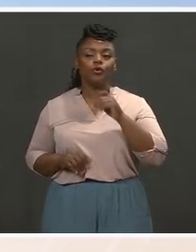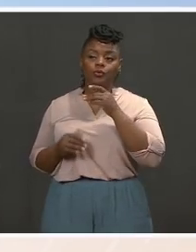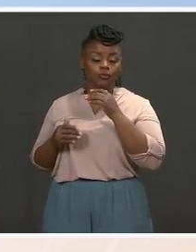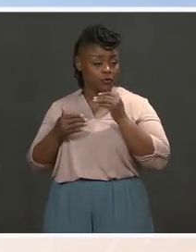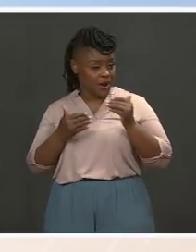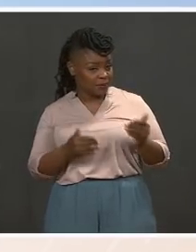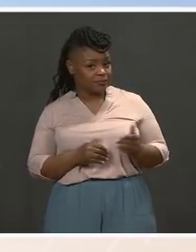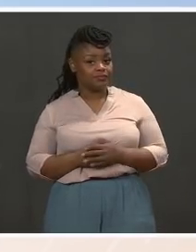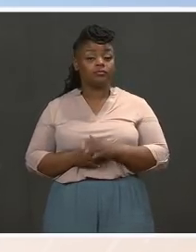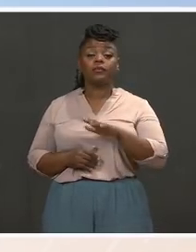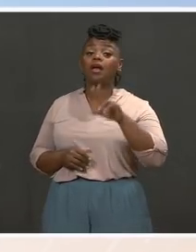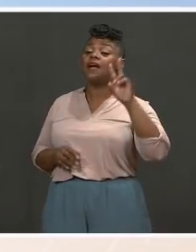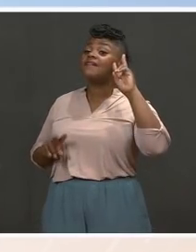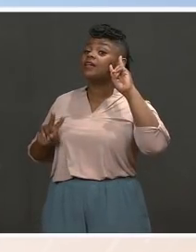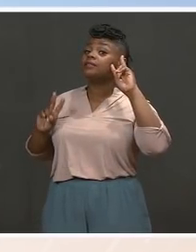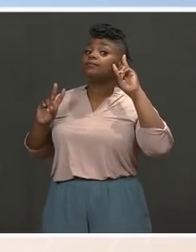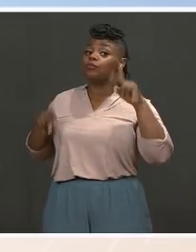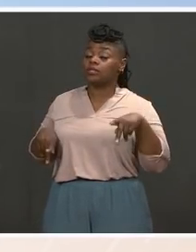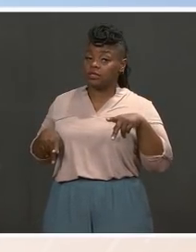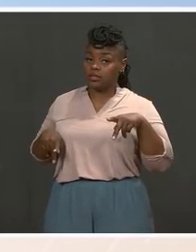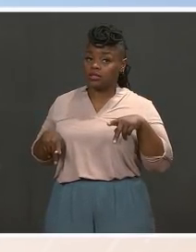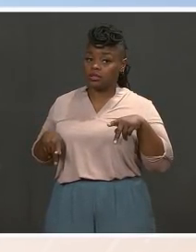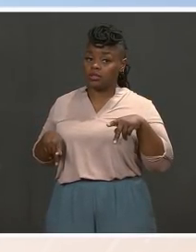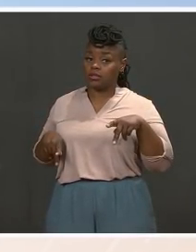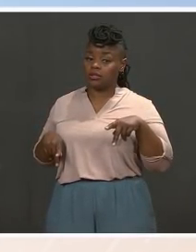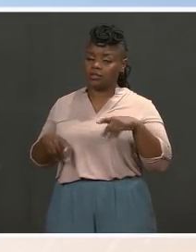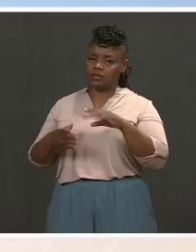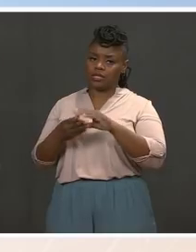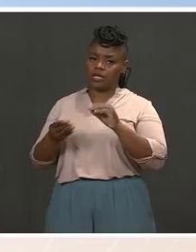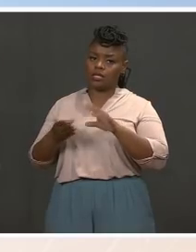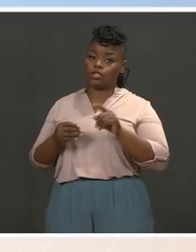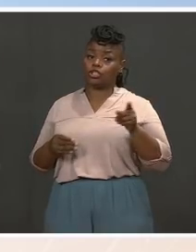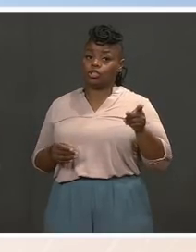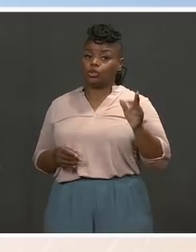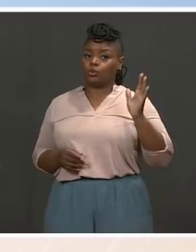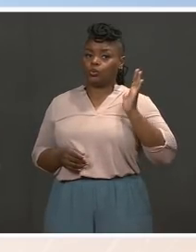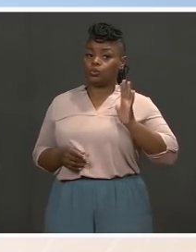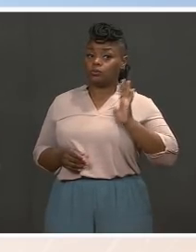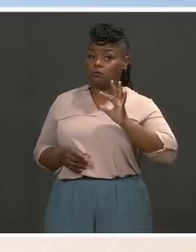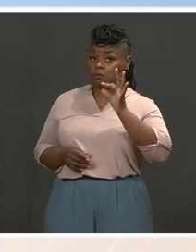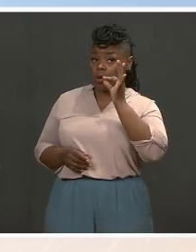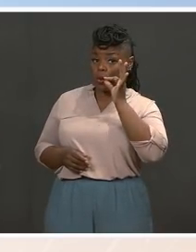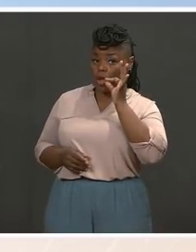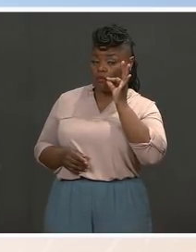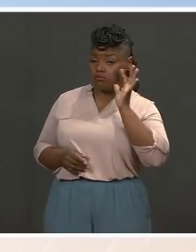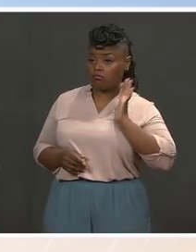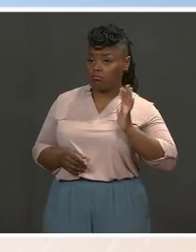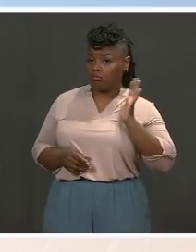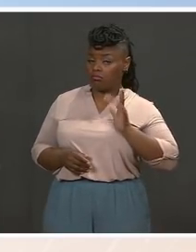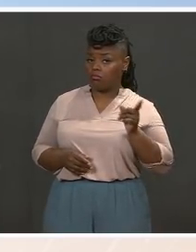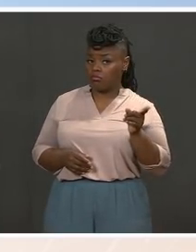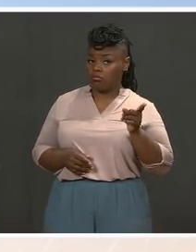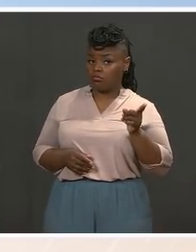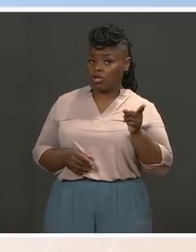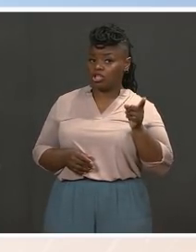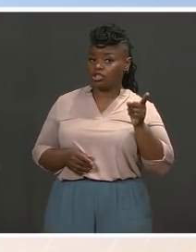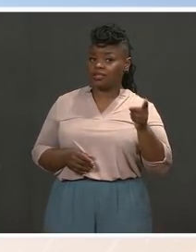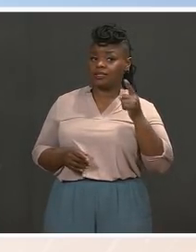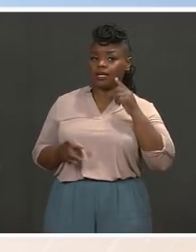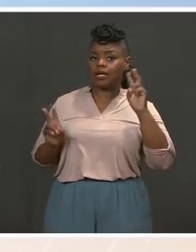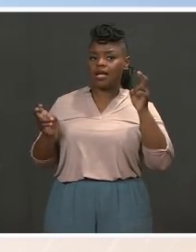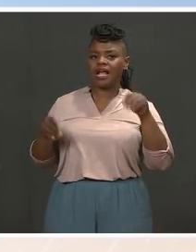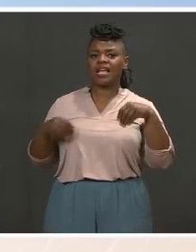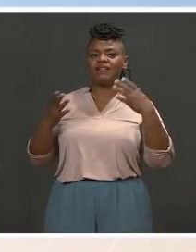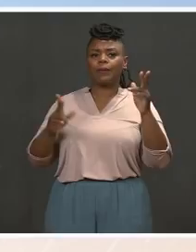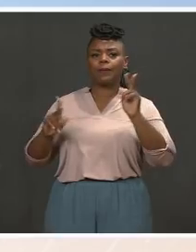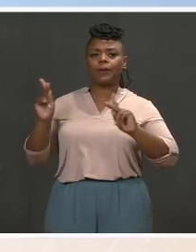Kamala Harris says that she is a past marijuana smoker. She said, quote, it gives people joy, and we need more joy in this